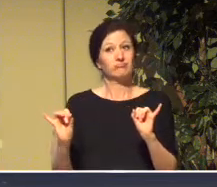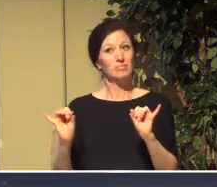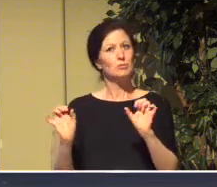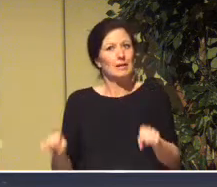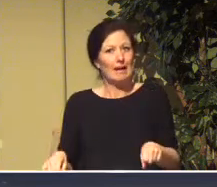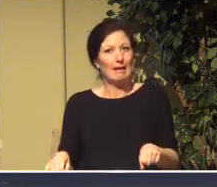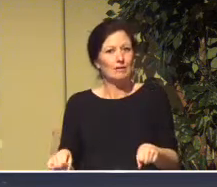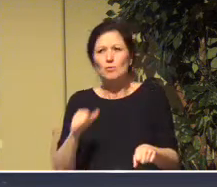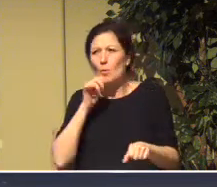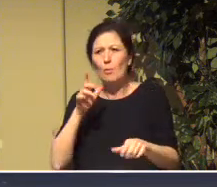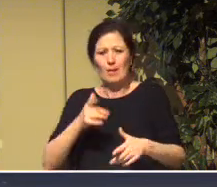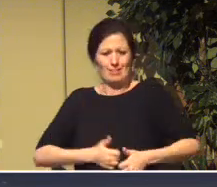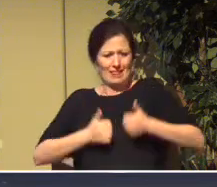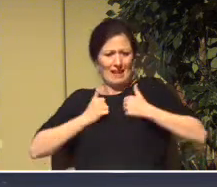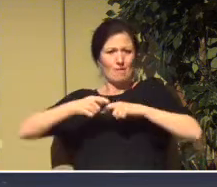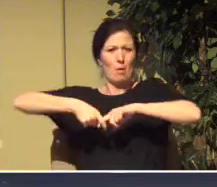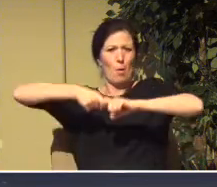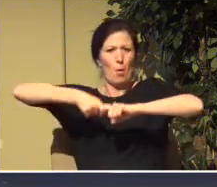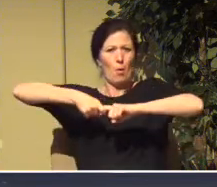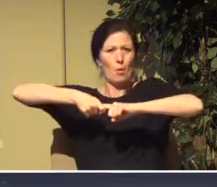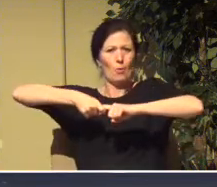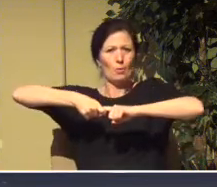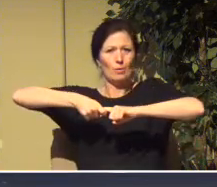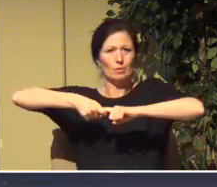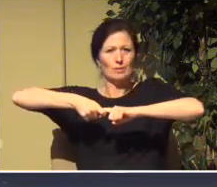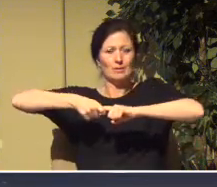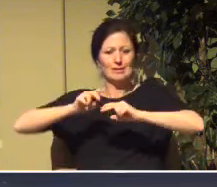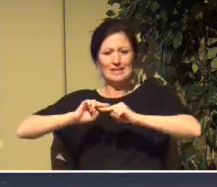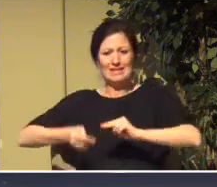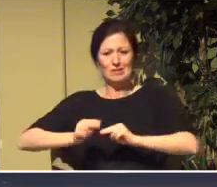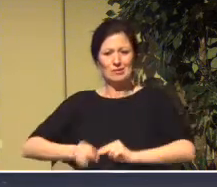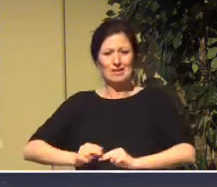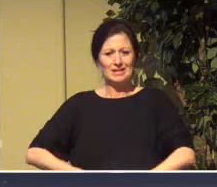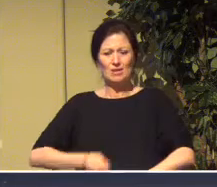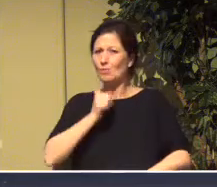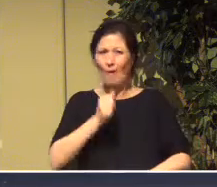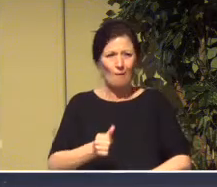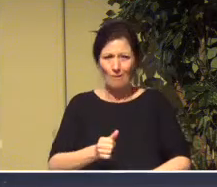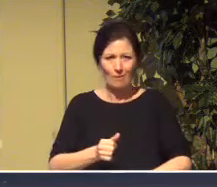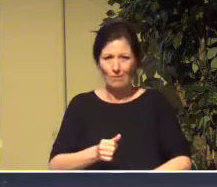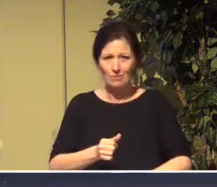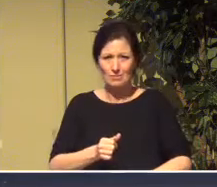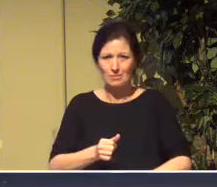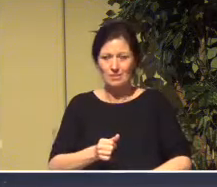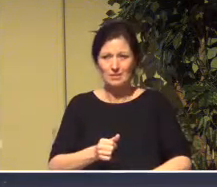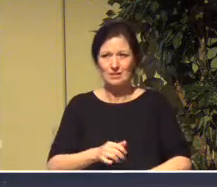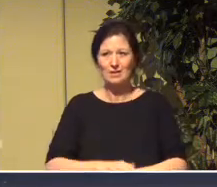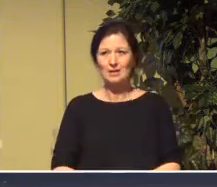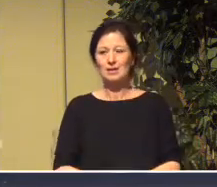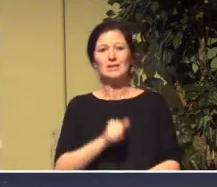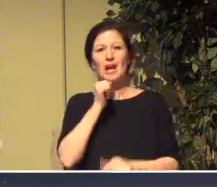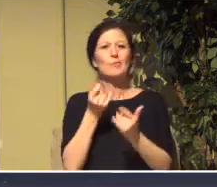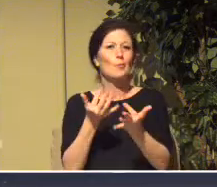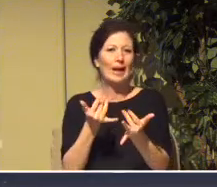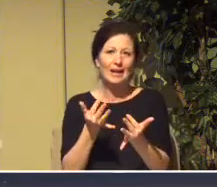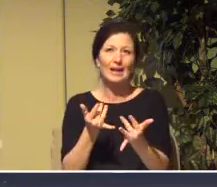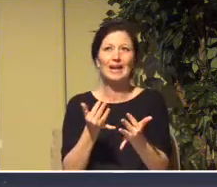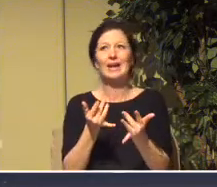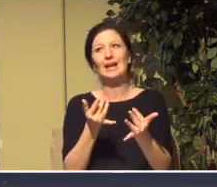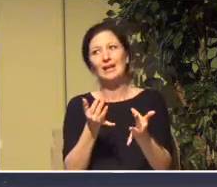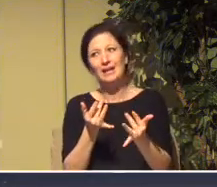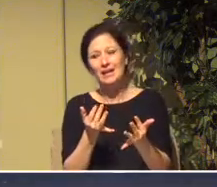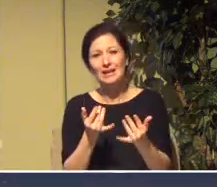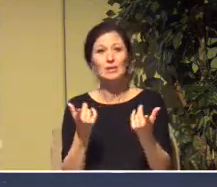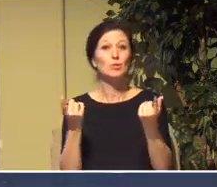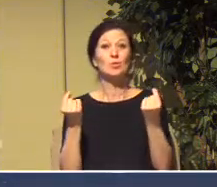life on hold, which is what they would have done if it was just very short. Then they would have just put it on hold and waited to go back. But no,